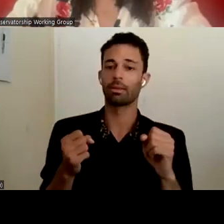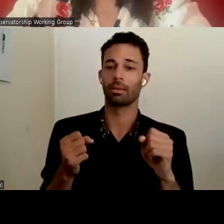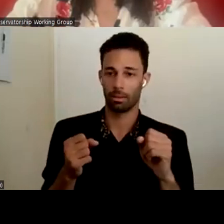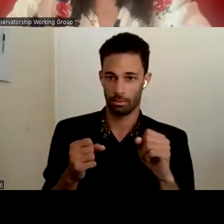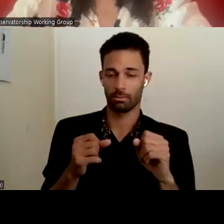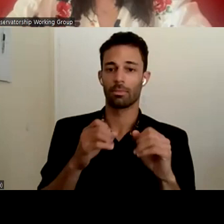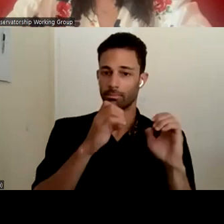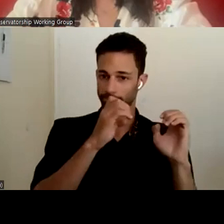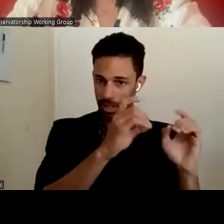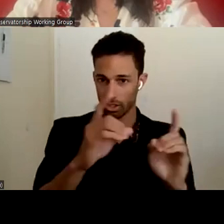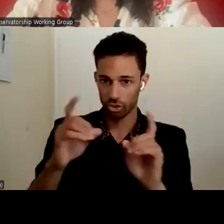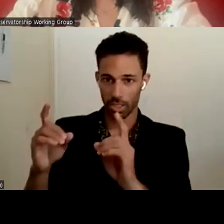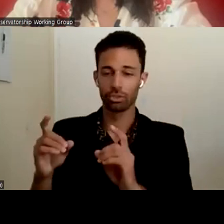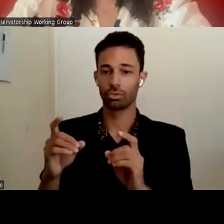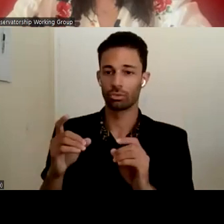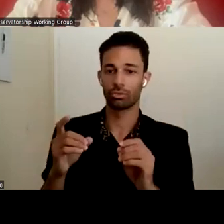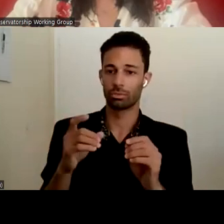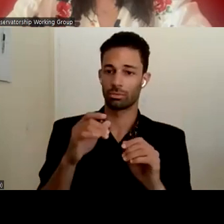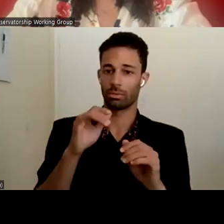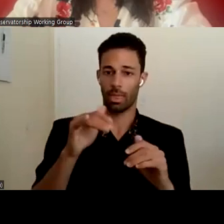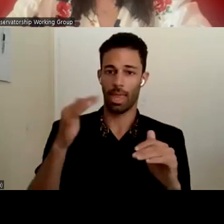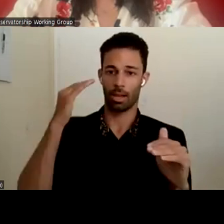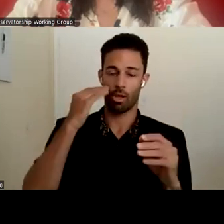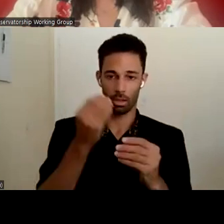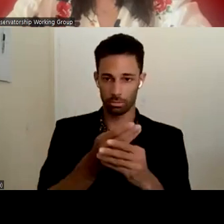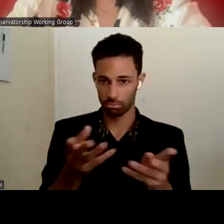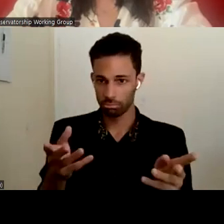education, that knowledge out, I think that's critically important.